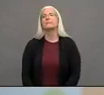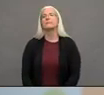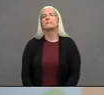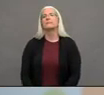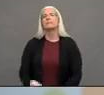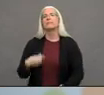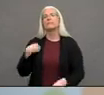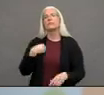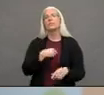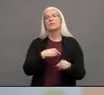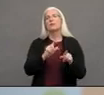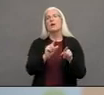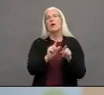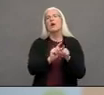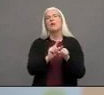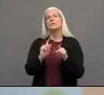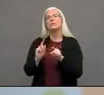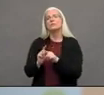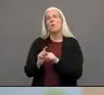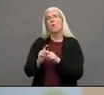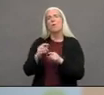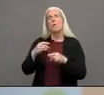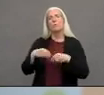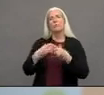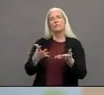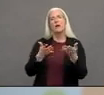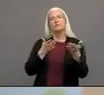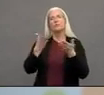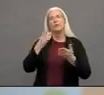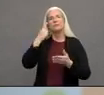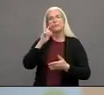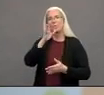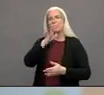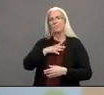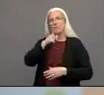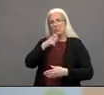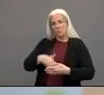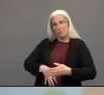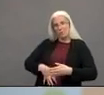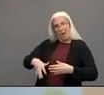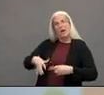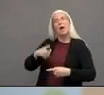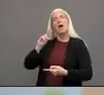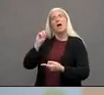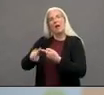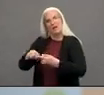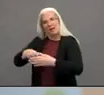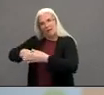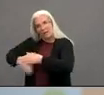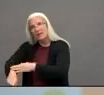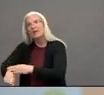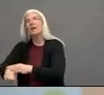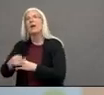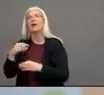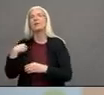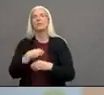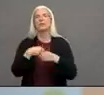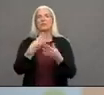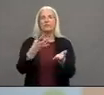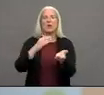for perinatal services programs for our community clinics for our medical examiner child child care centers